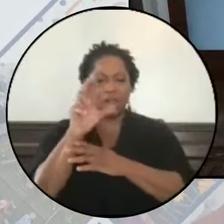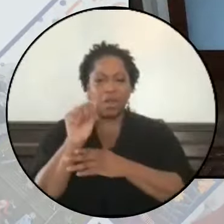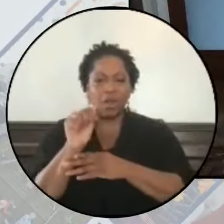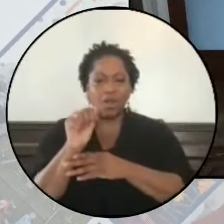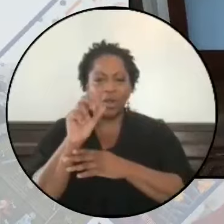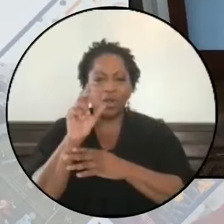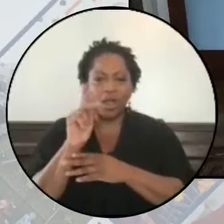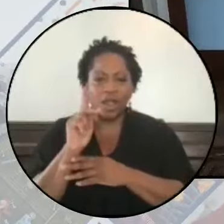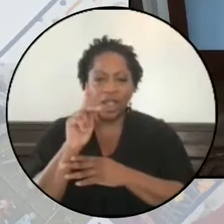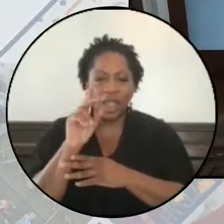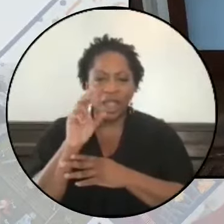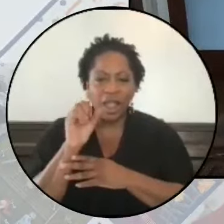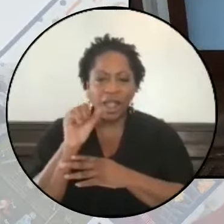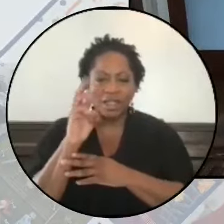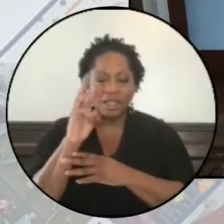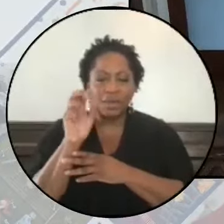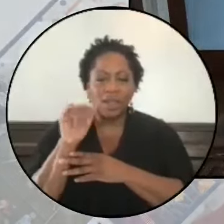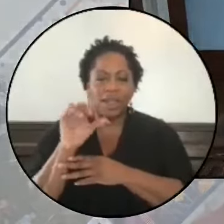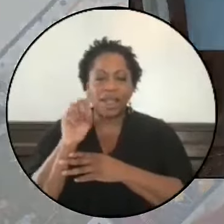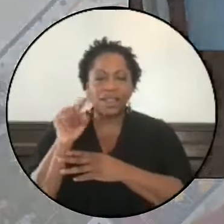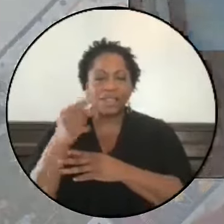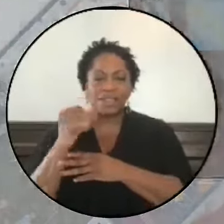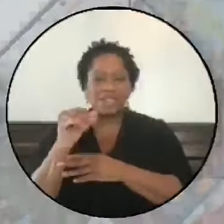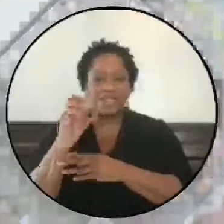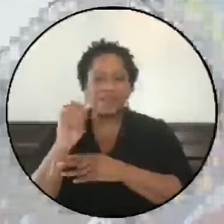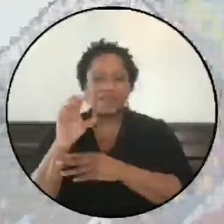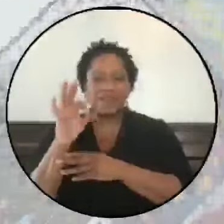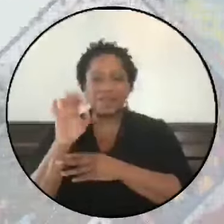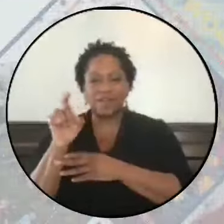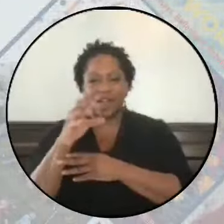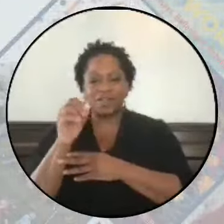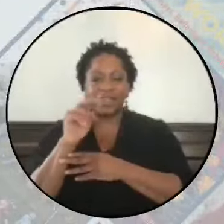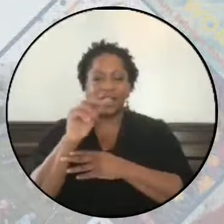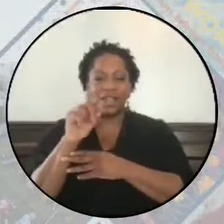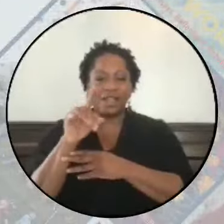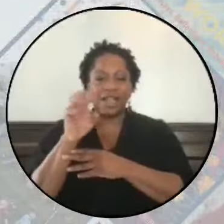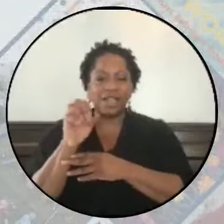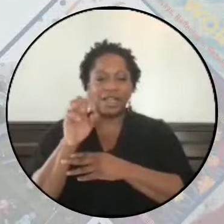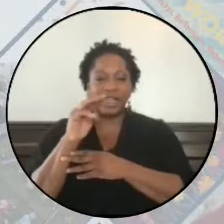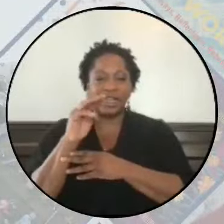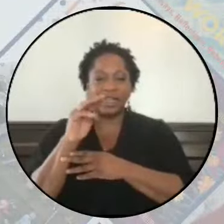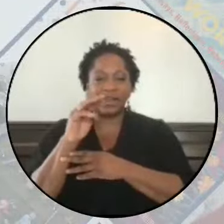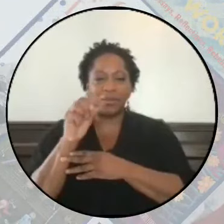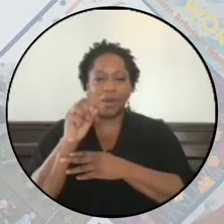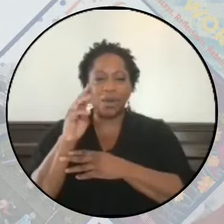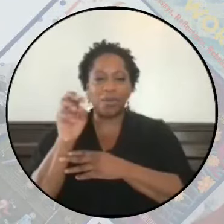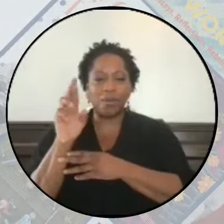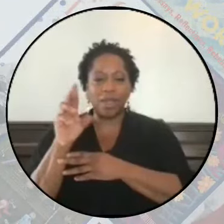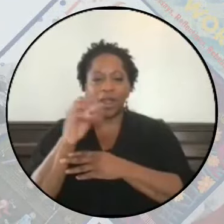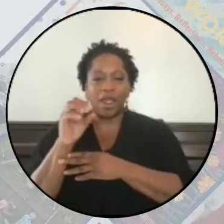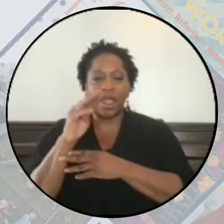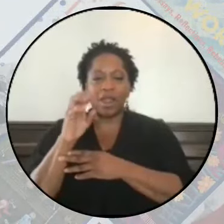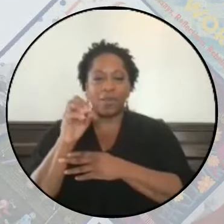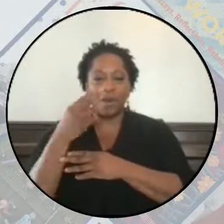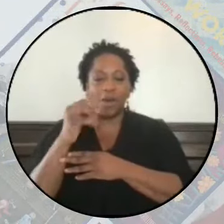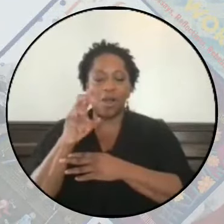and Stephanie Fox and Nadine Naber and, of course, Mohamed Shig from CR.